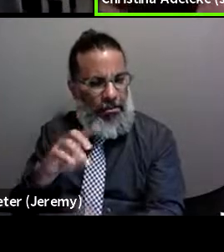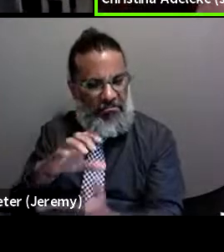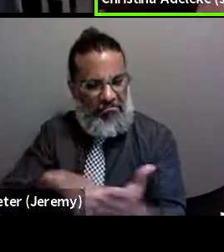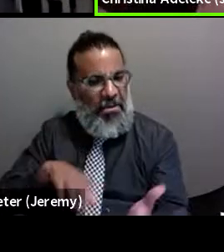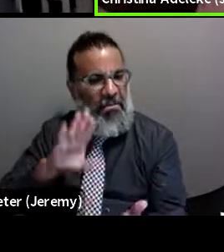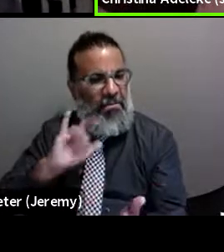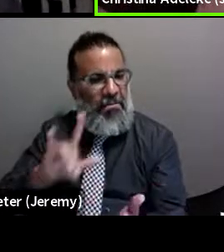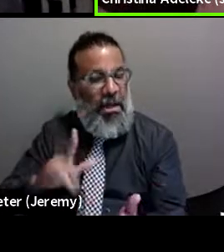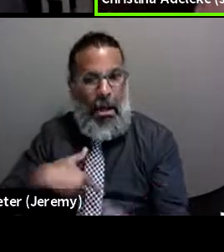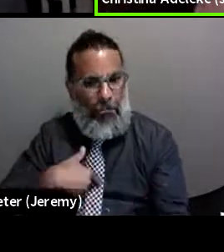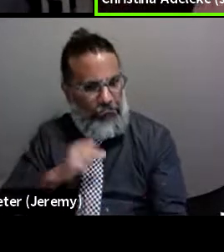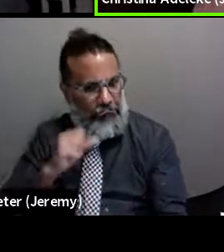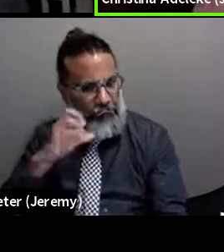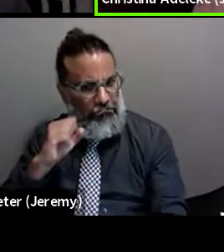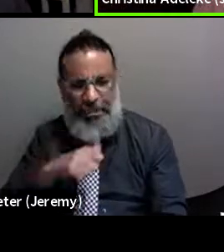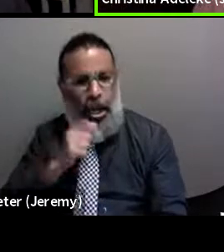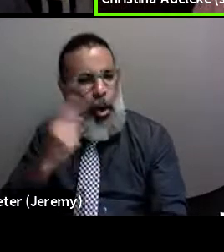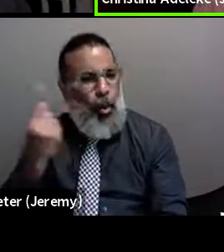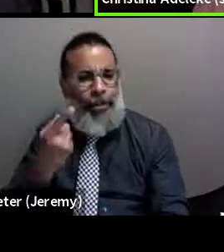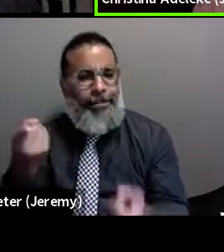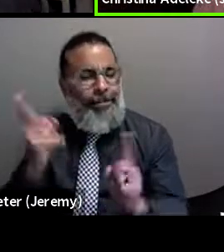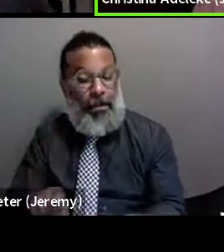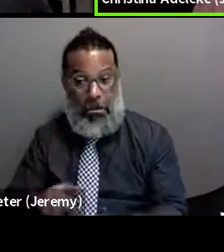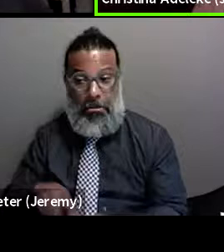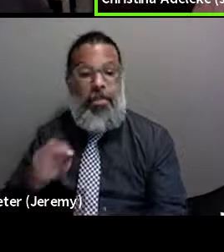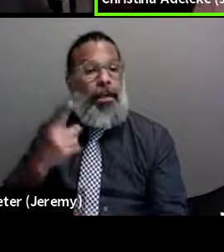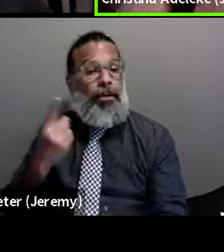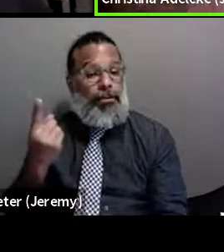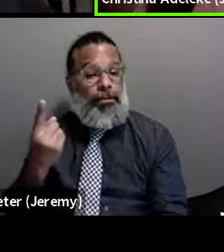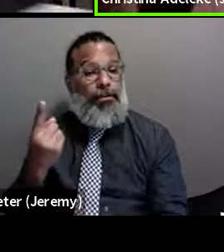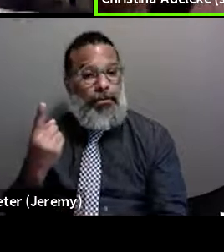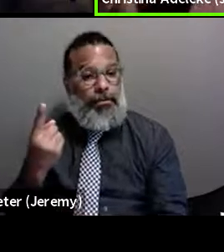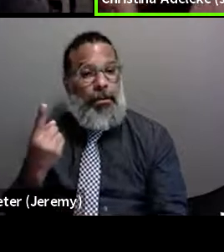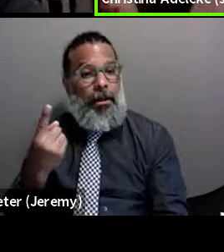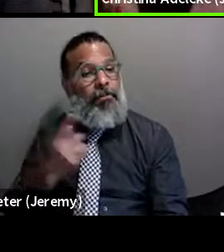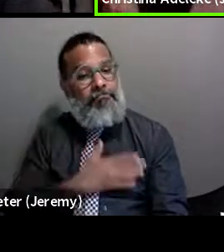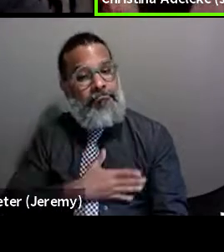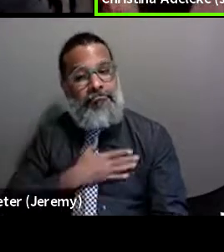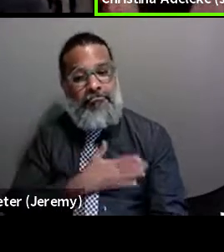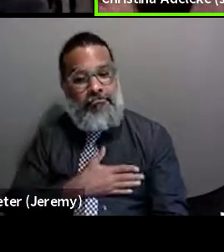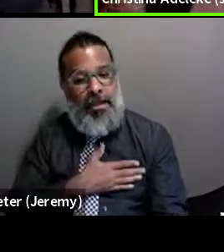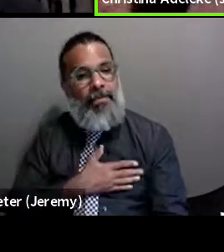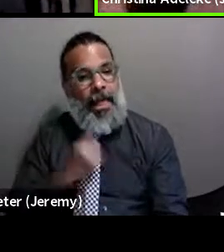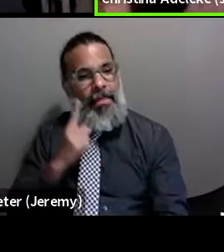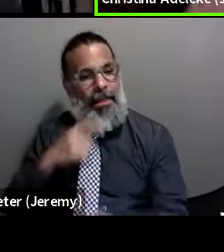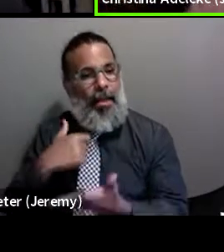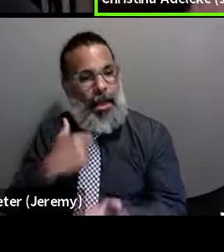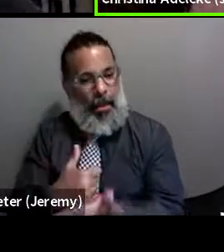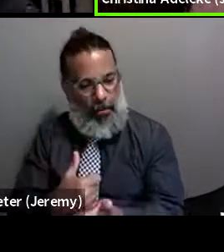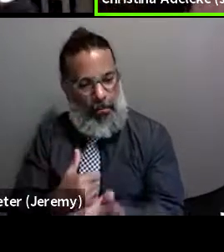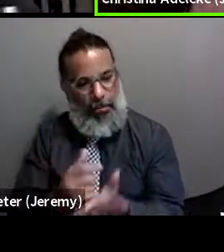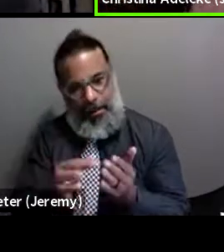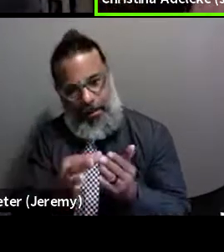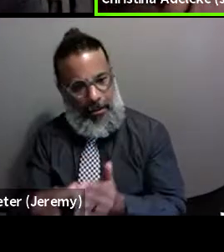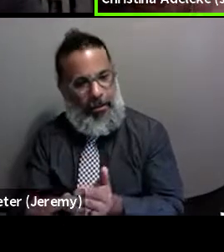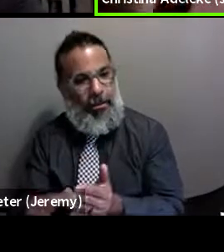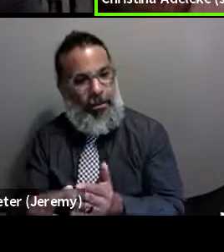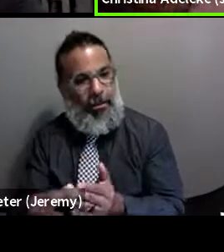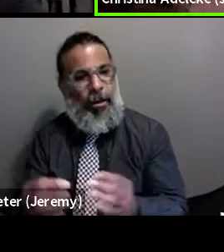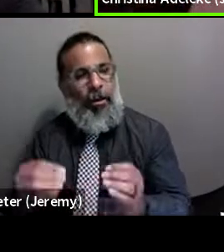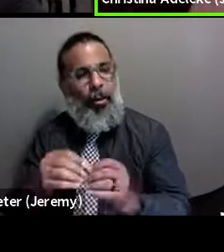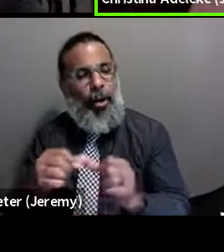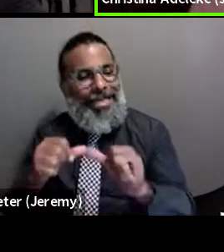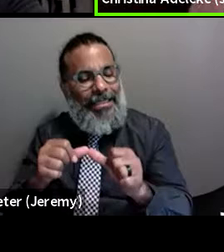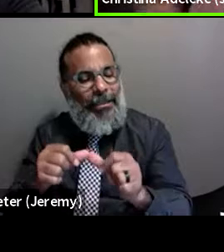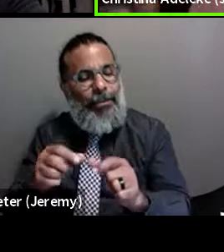that doesn't always happen. So that was a pleasant surprise, and I feel like that hopefully will help lead to continued